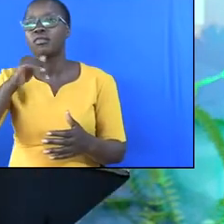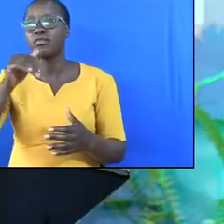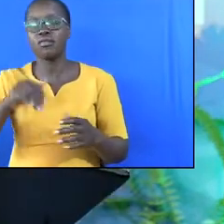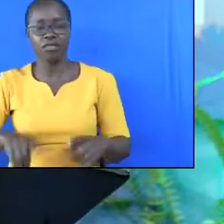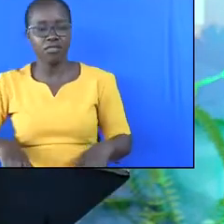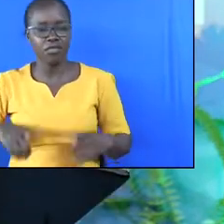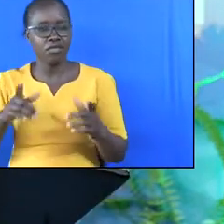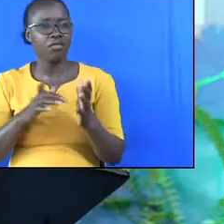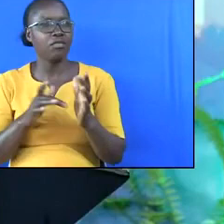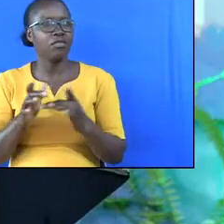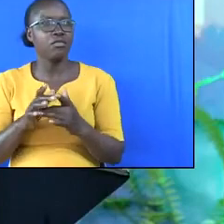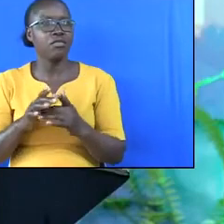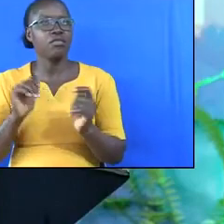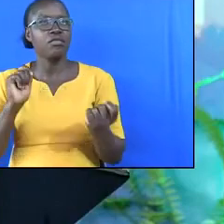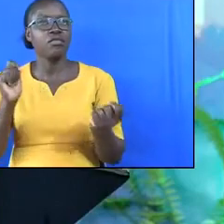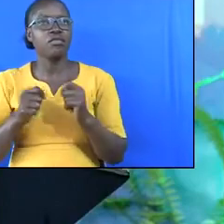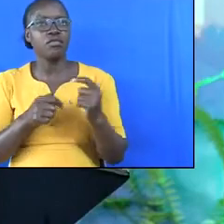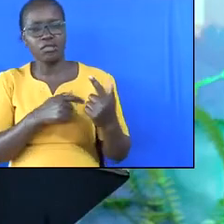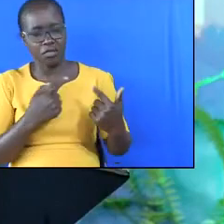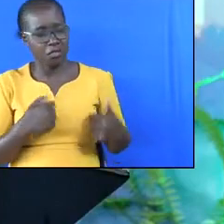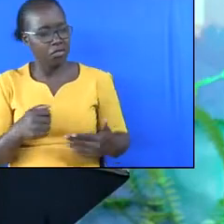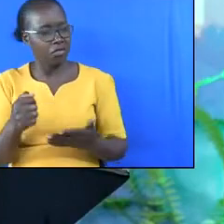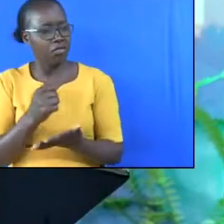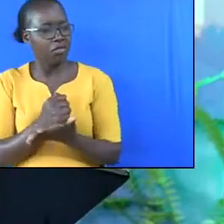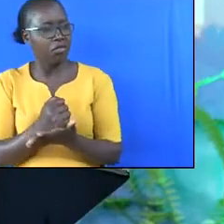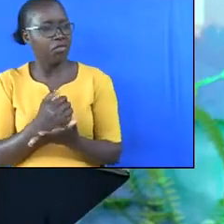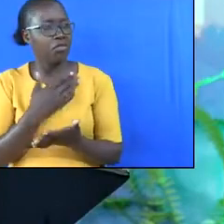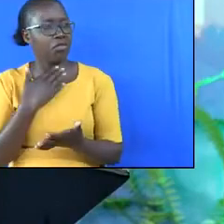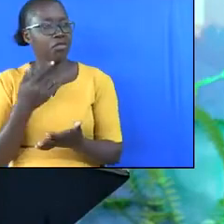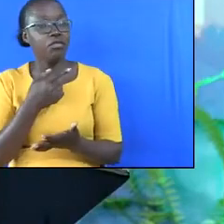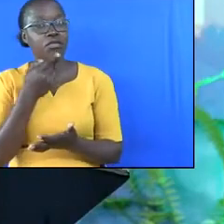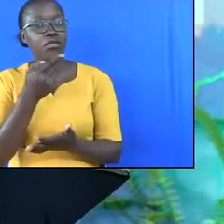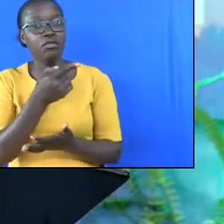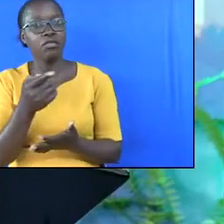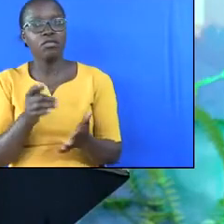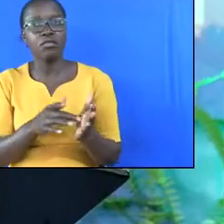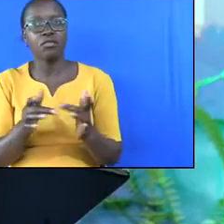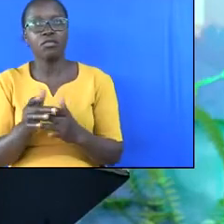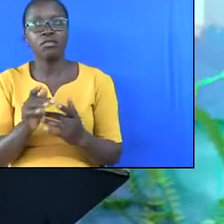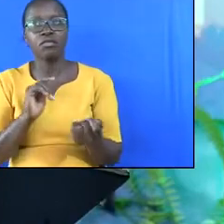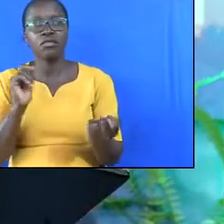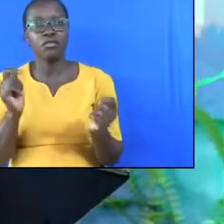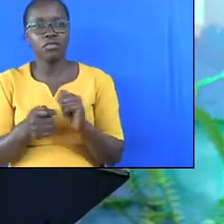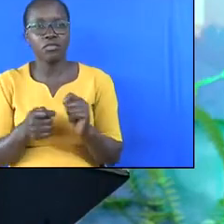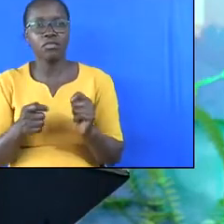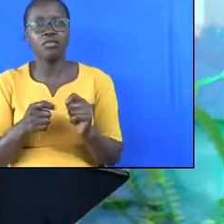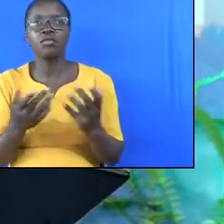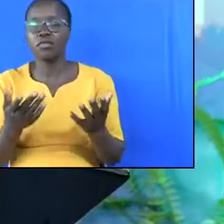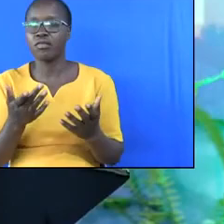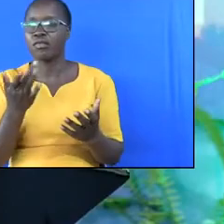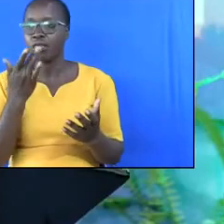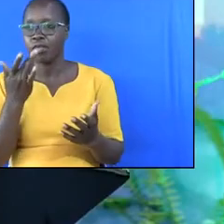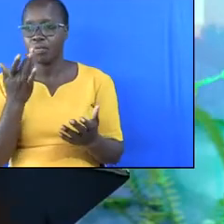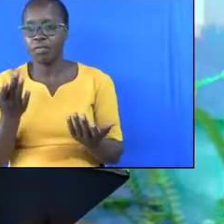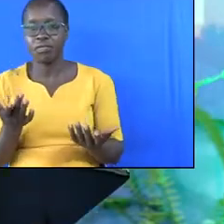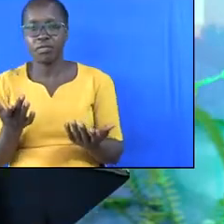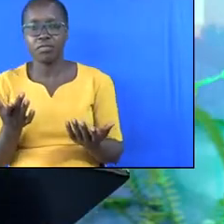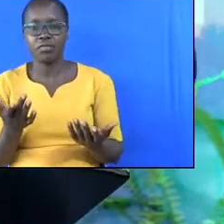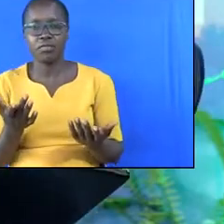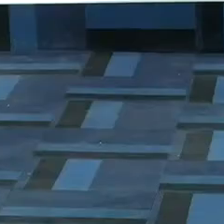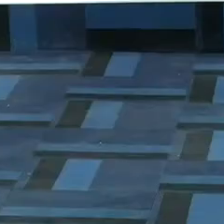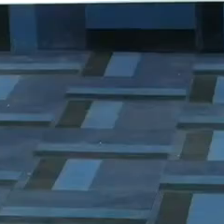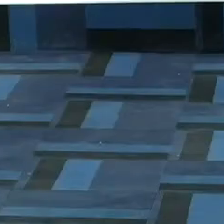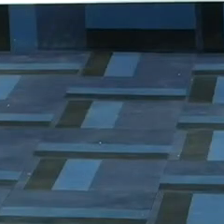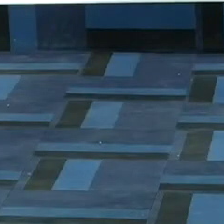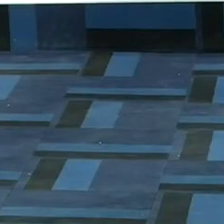Jesus can change your habits. Amen? I want to tell you that Jesus can change your taste. If